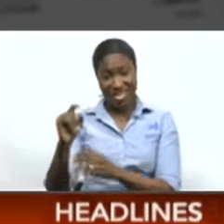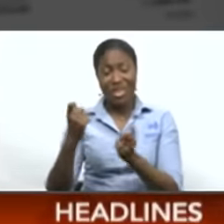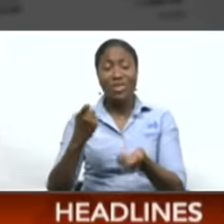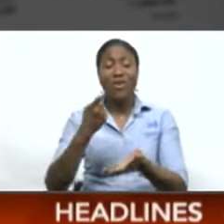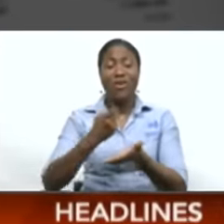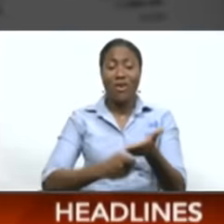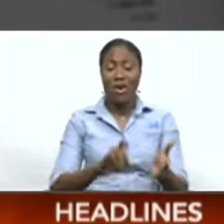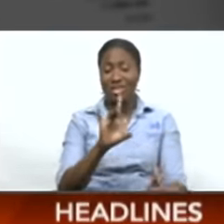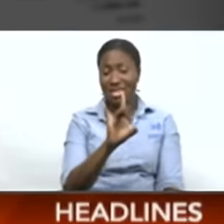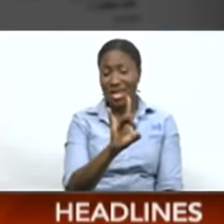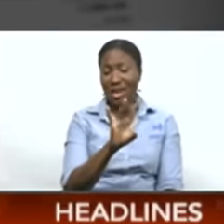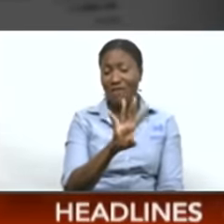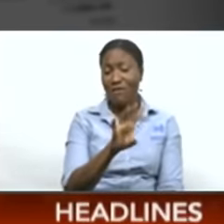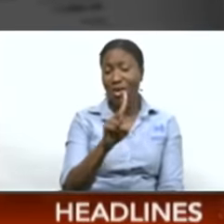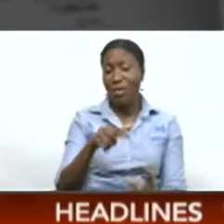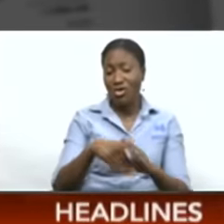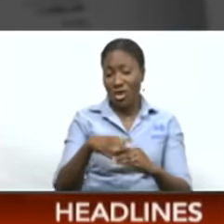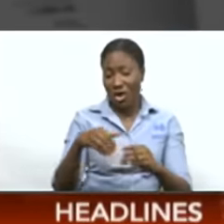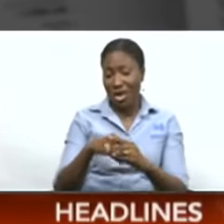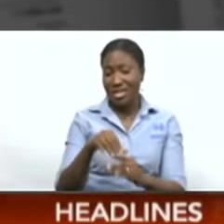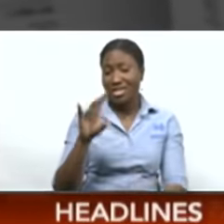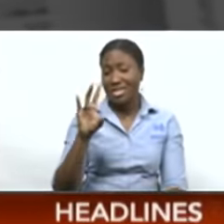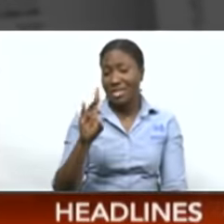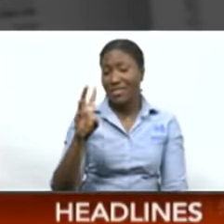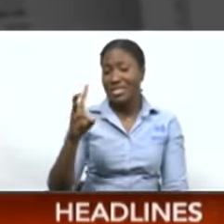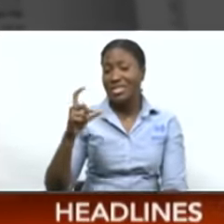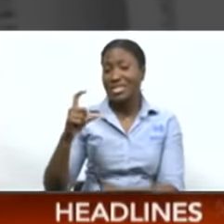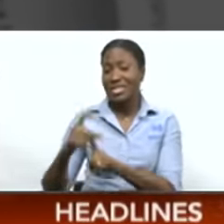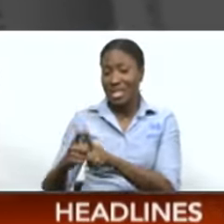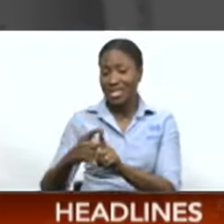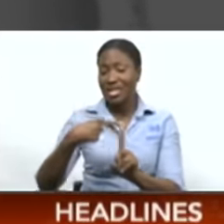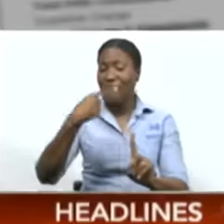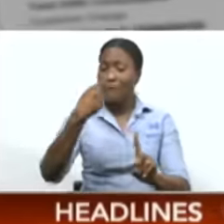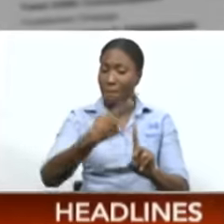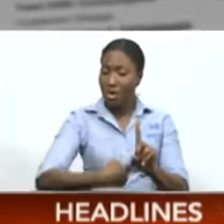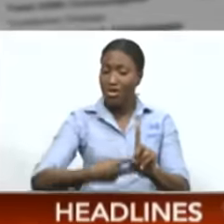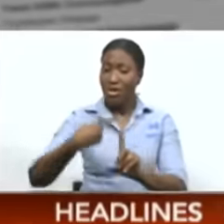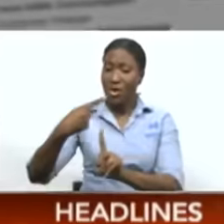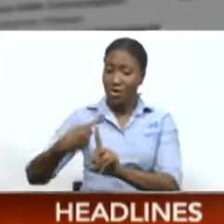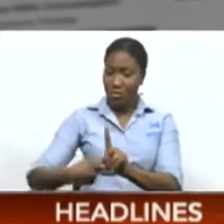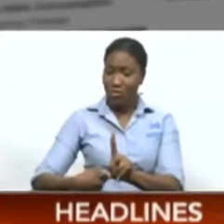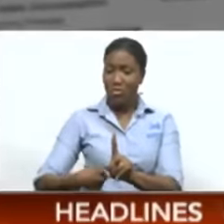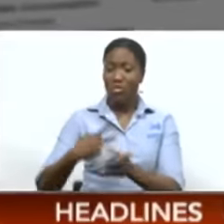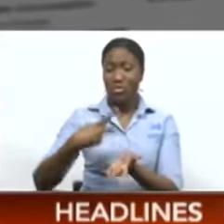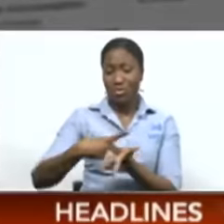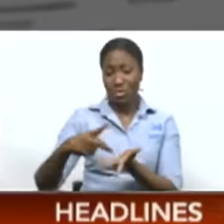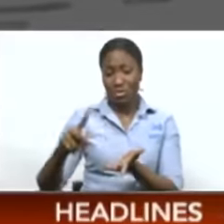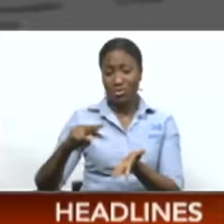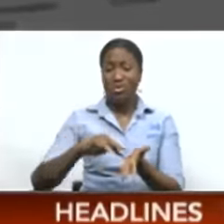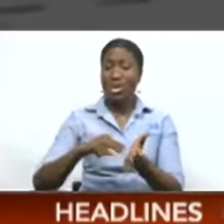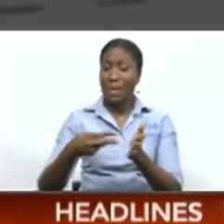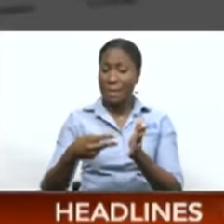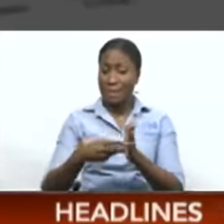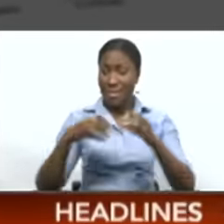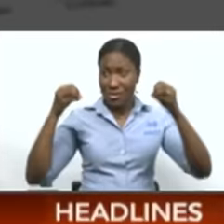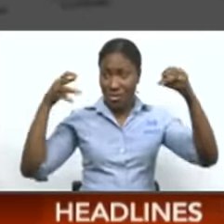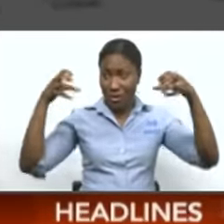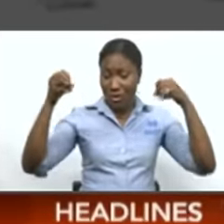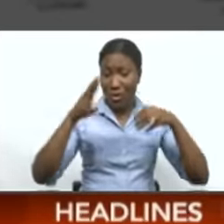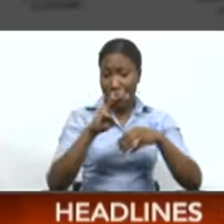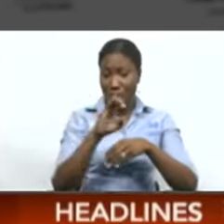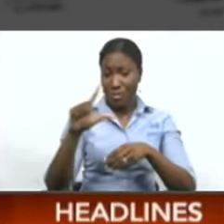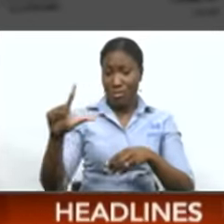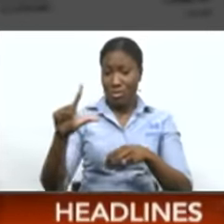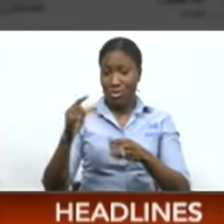$841.76 monthly as my new rate. That means my monthly bill under these new rates,